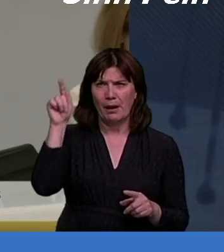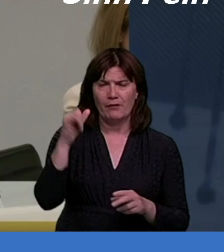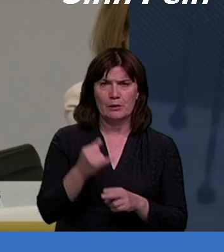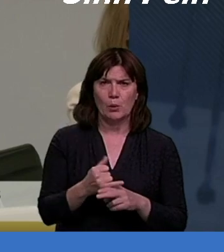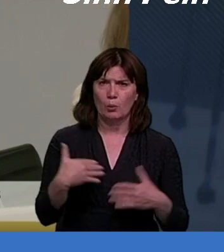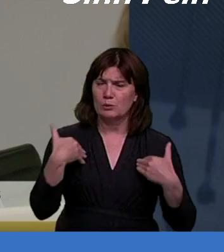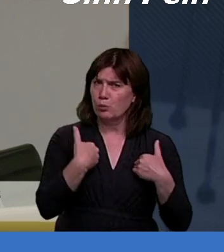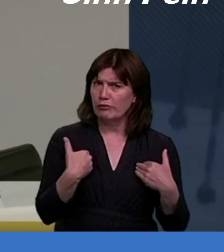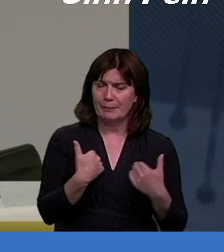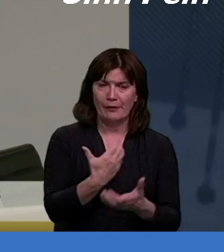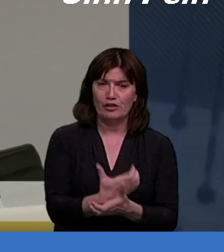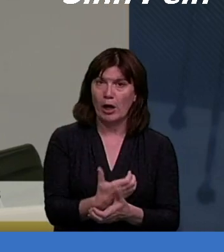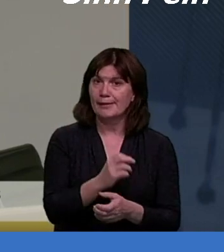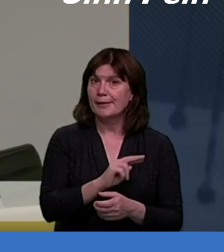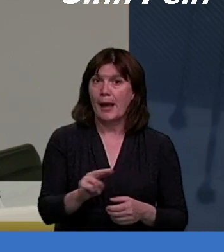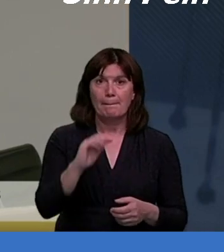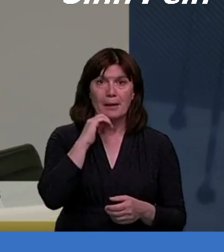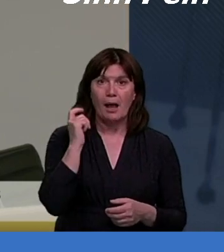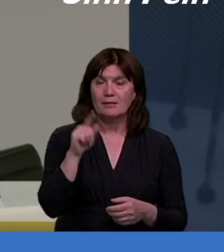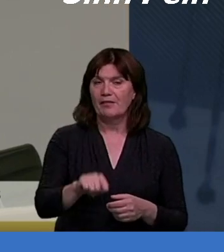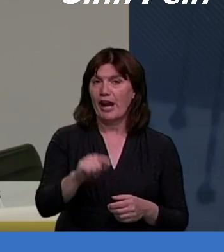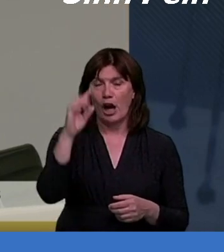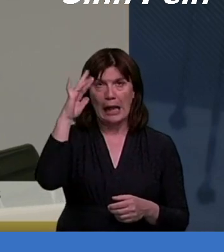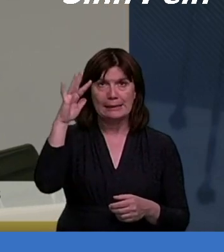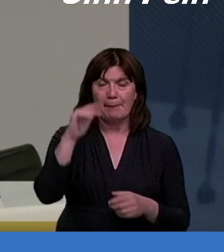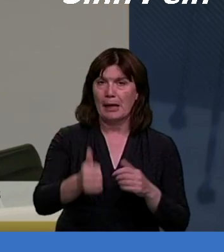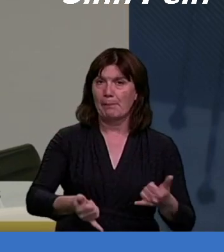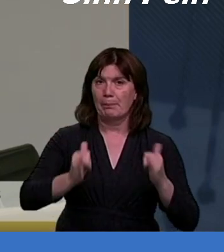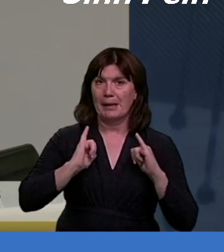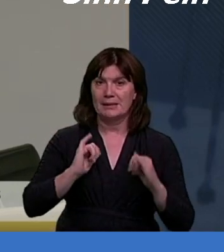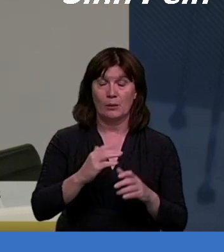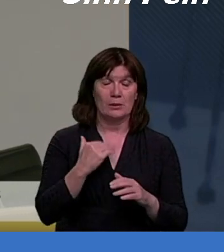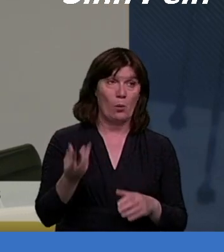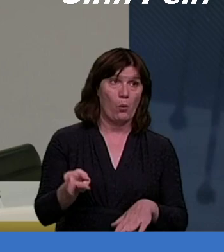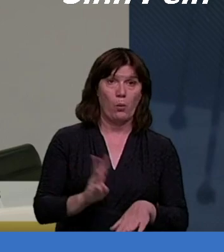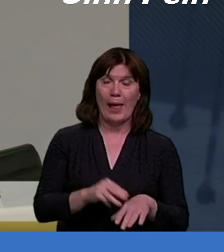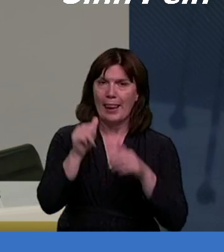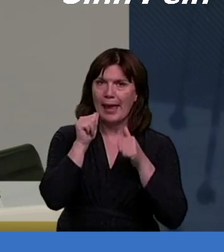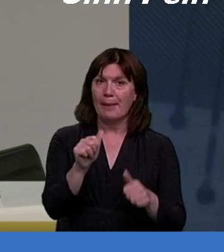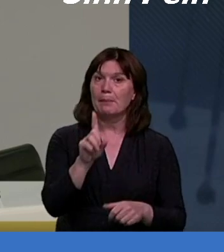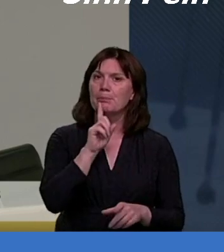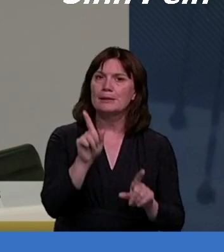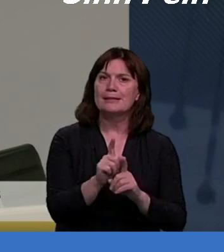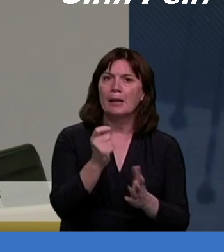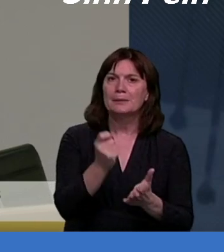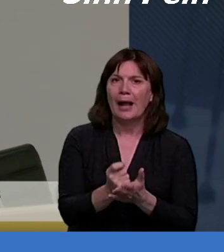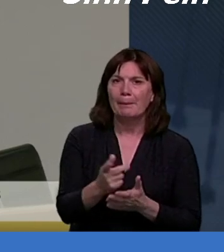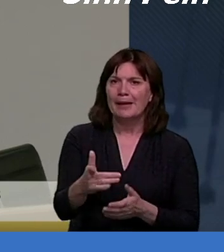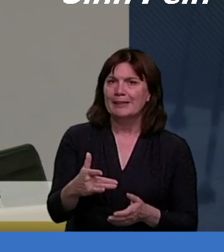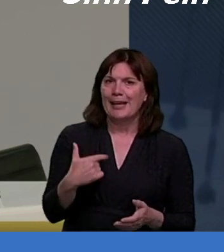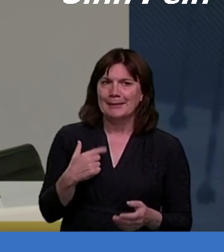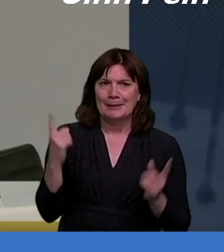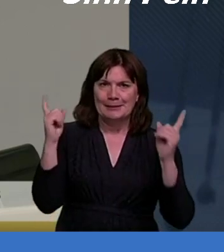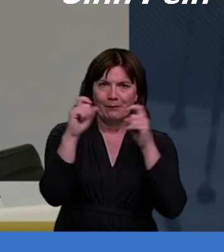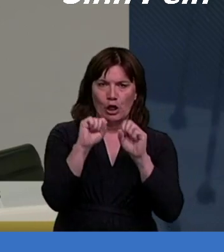child, not because of academic ability. He was streets ahead of everybody else in the school. But he had difficulty in fitting in. He had